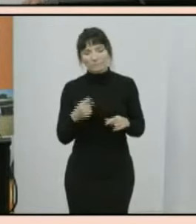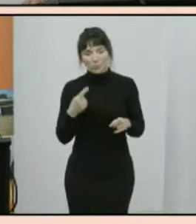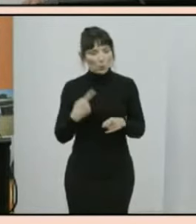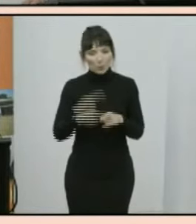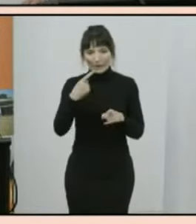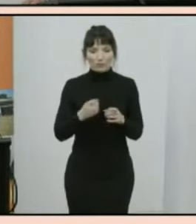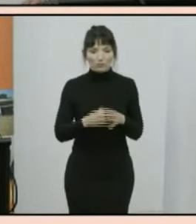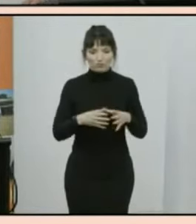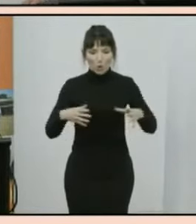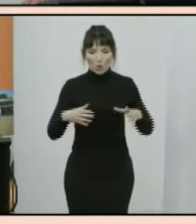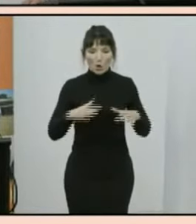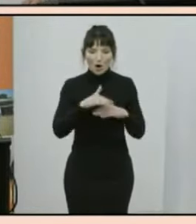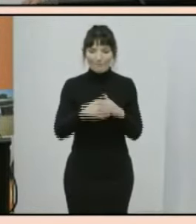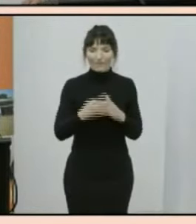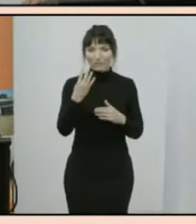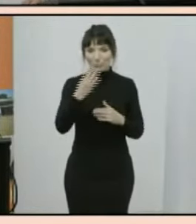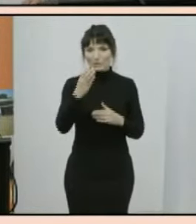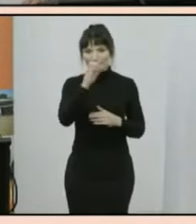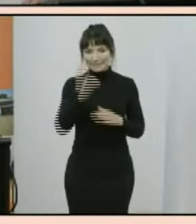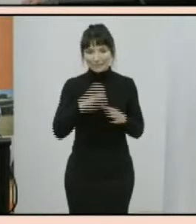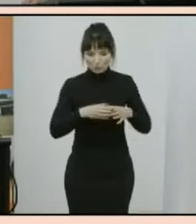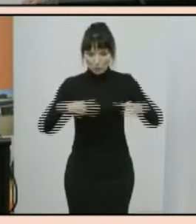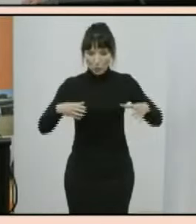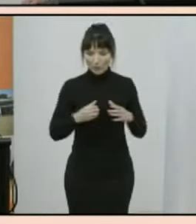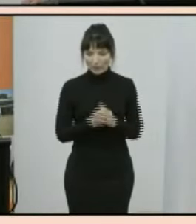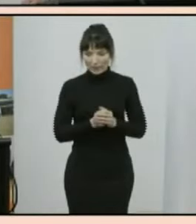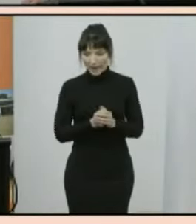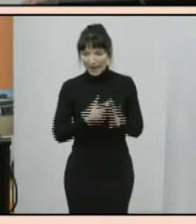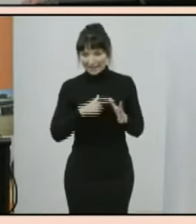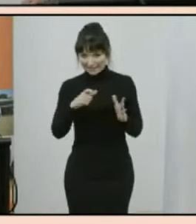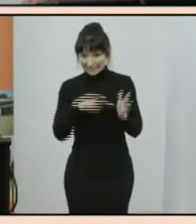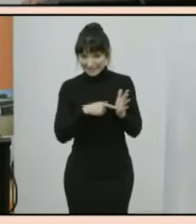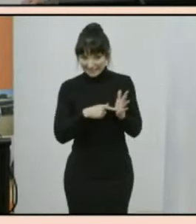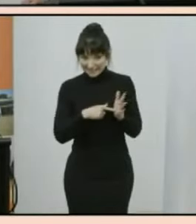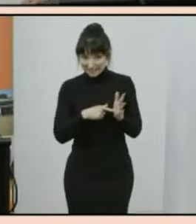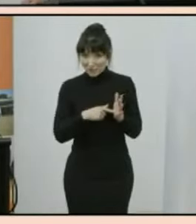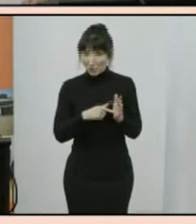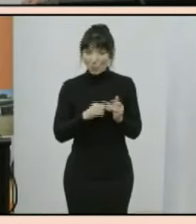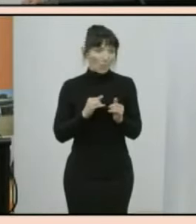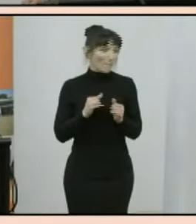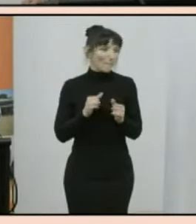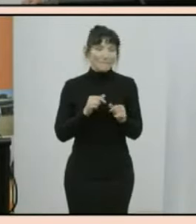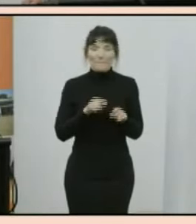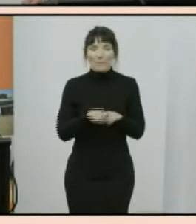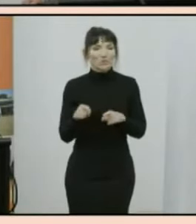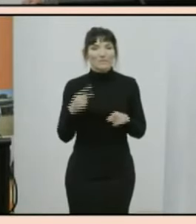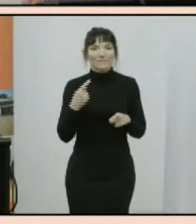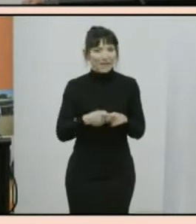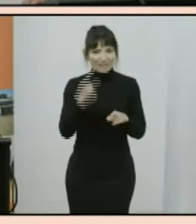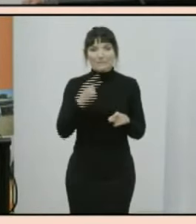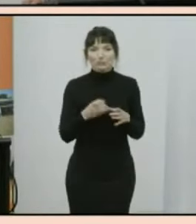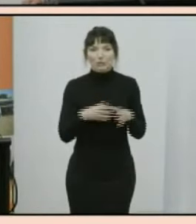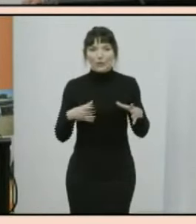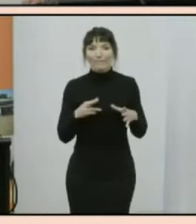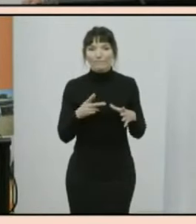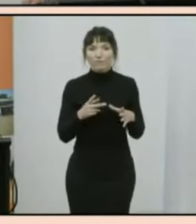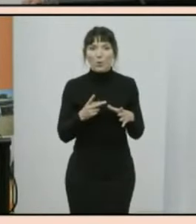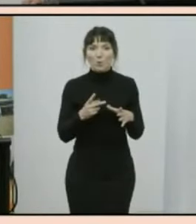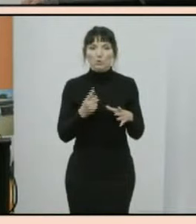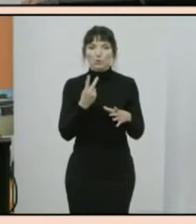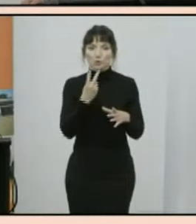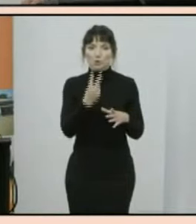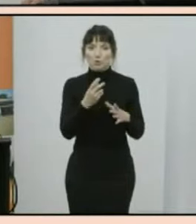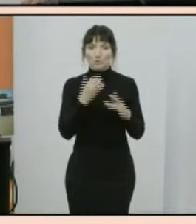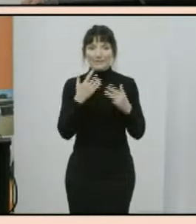growth of over 14 percent the act has been the fastest growing for two censuses in a row and its population has